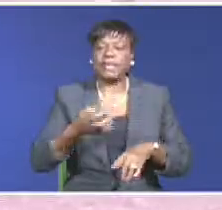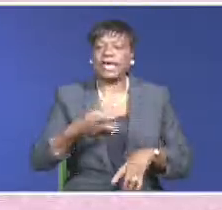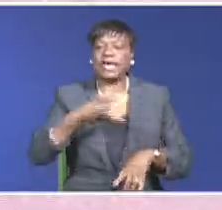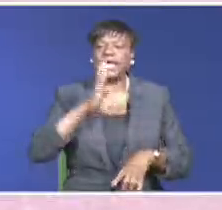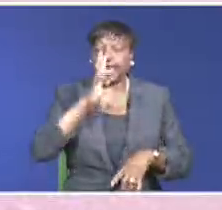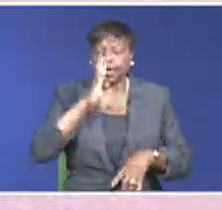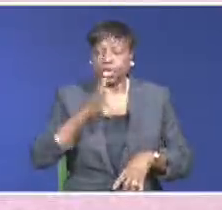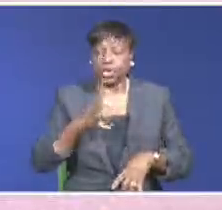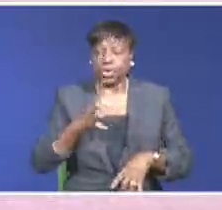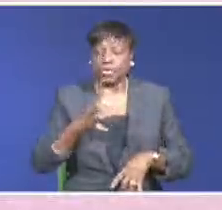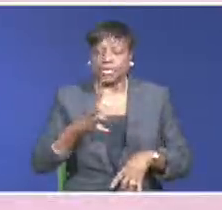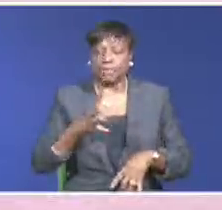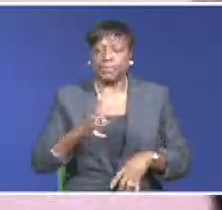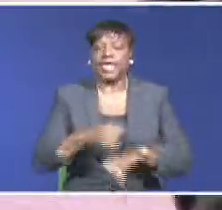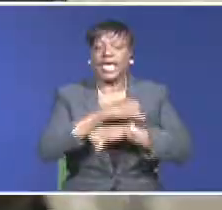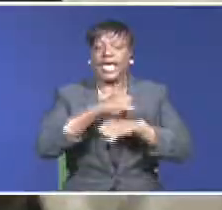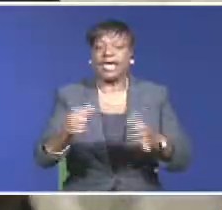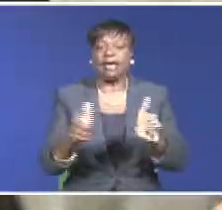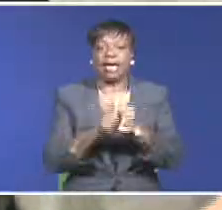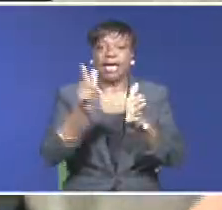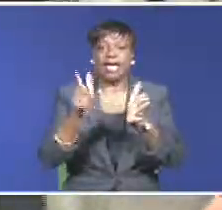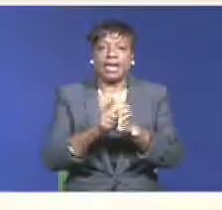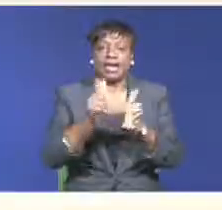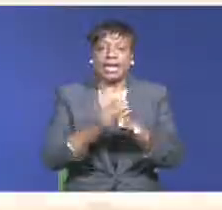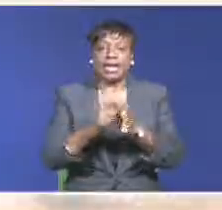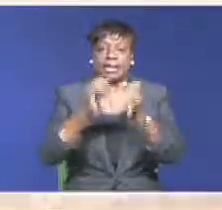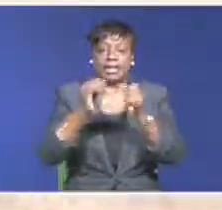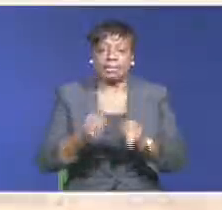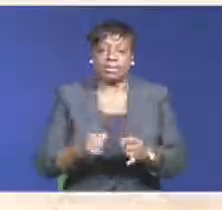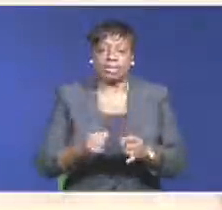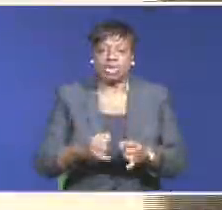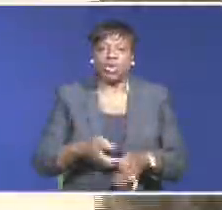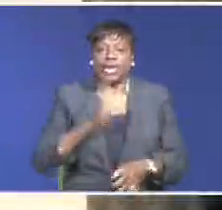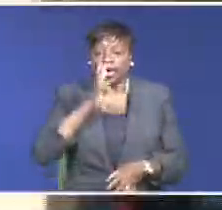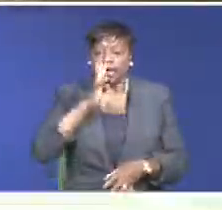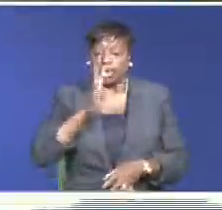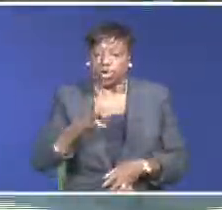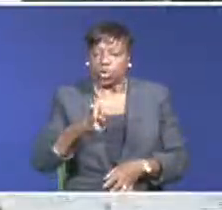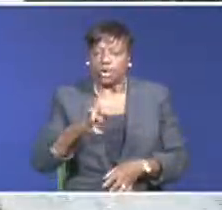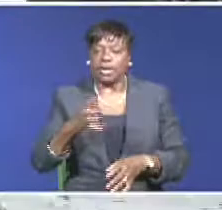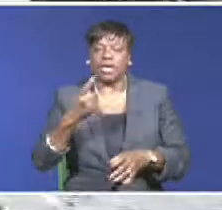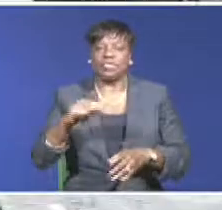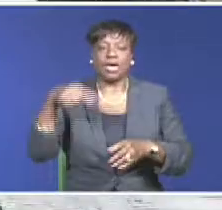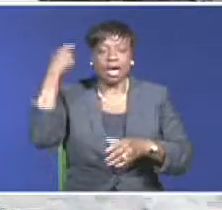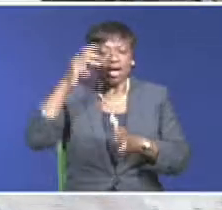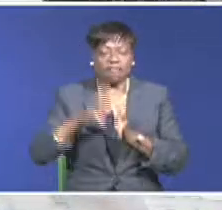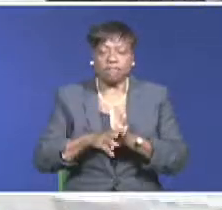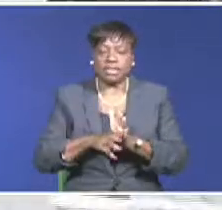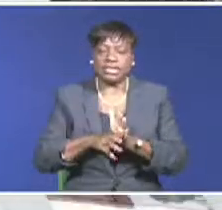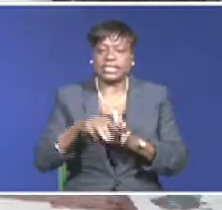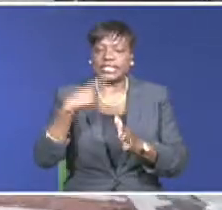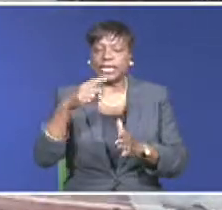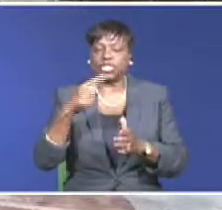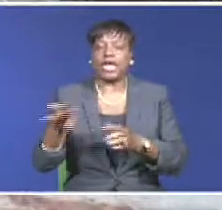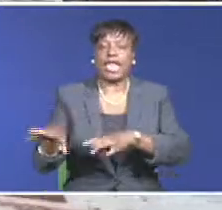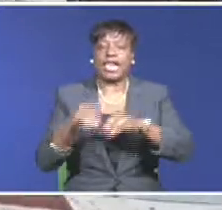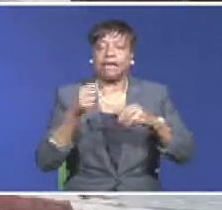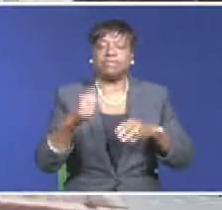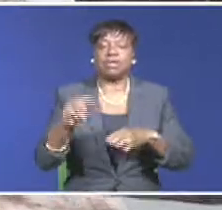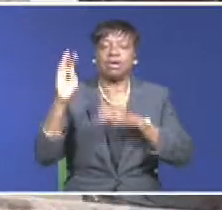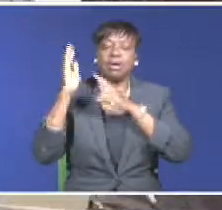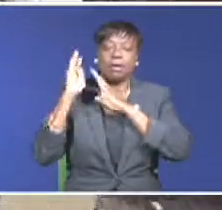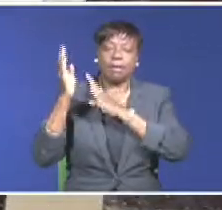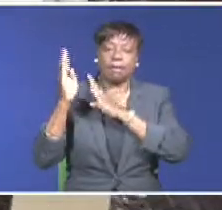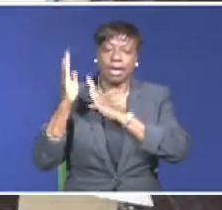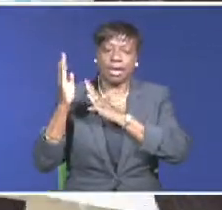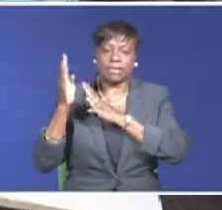Illegal immigrants who ignored the government's December 31st, 2017 deadline to leave the Bahamas should consider this declaration made